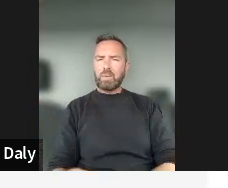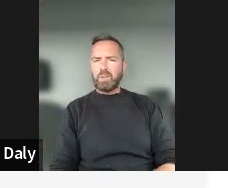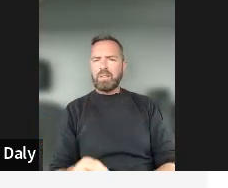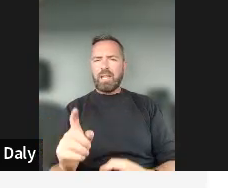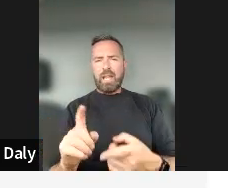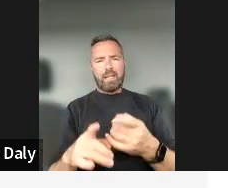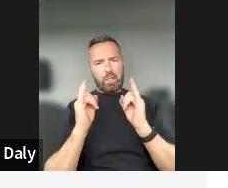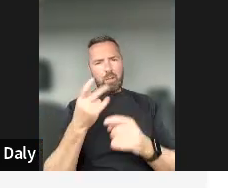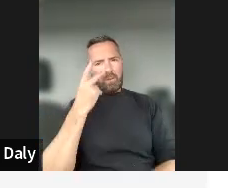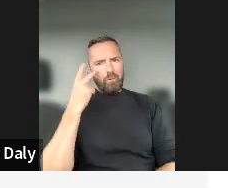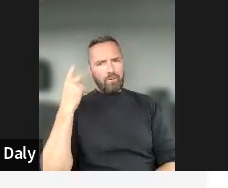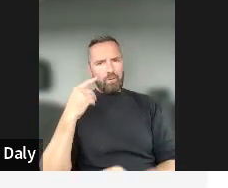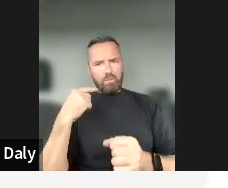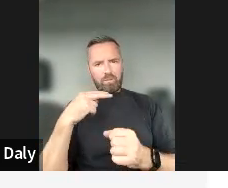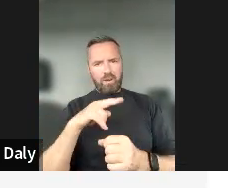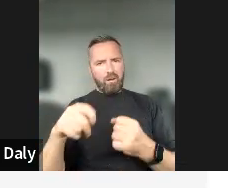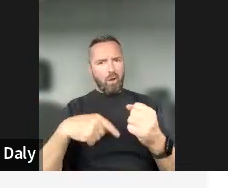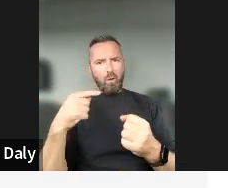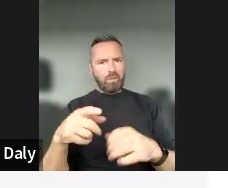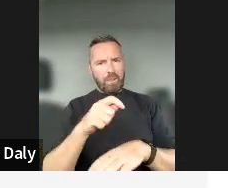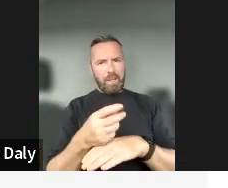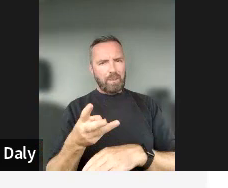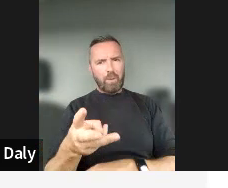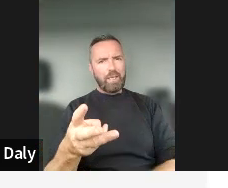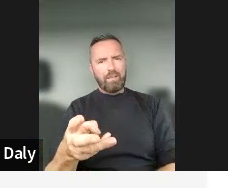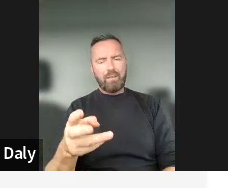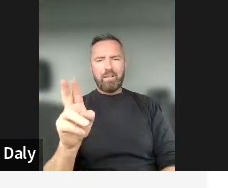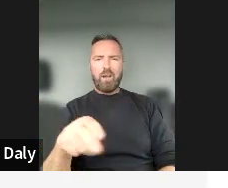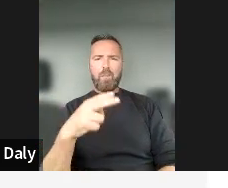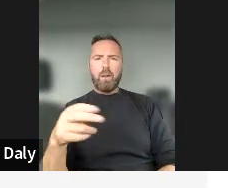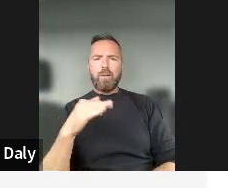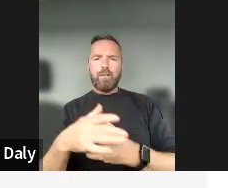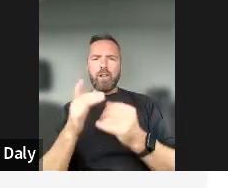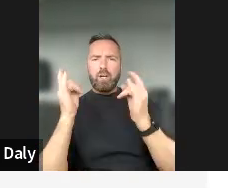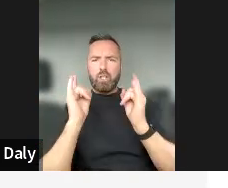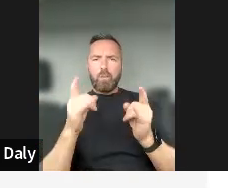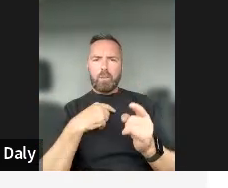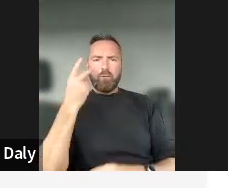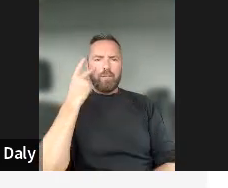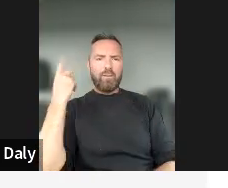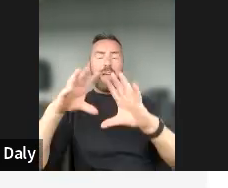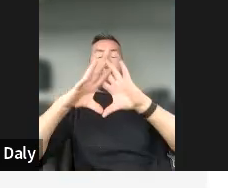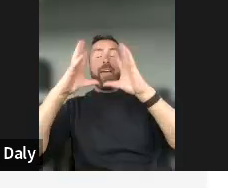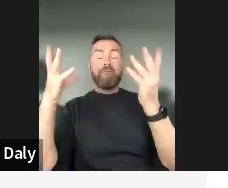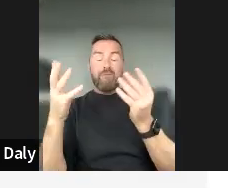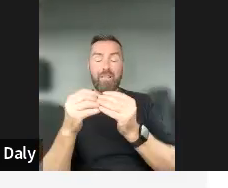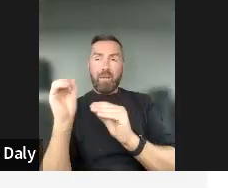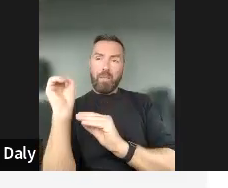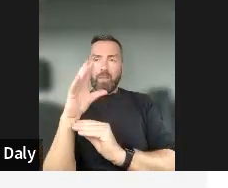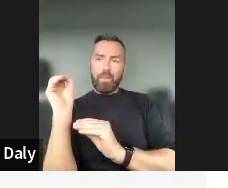always practical as someone has said, um, like it is impossible for humans to review everything that's posted online.